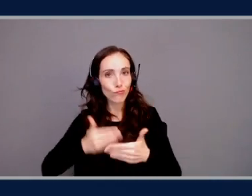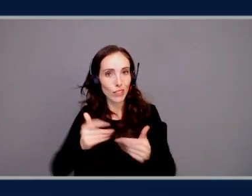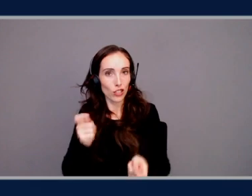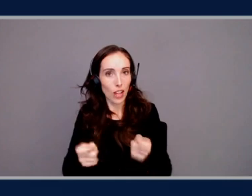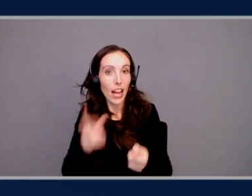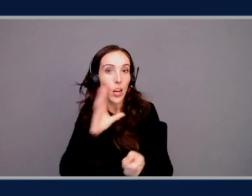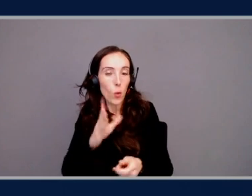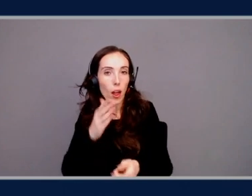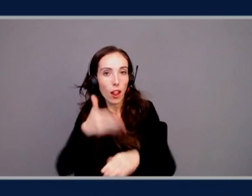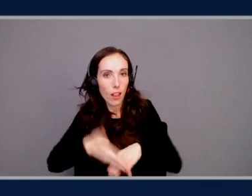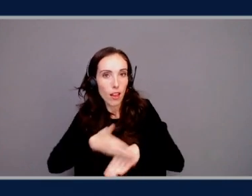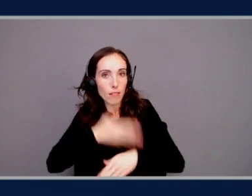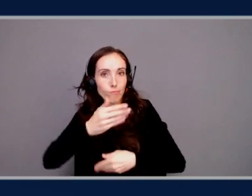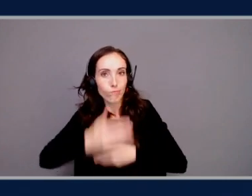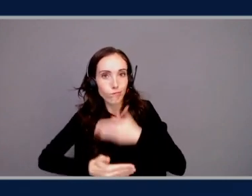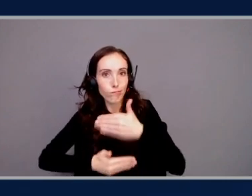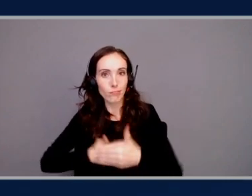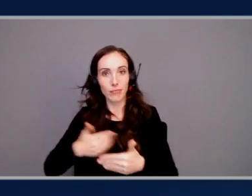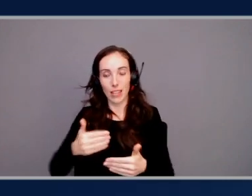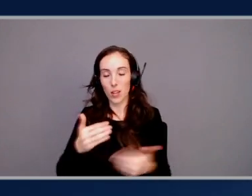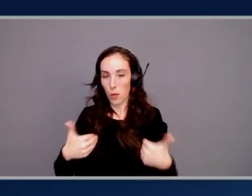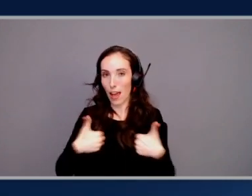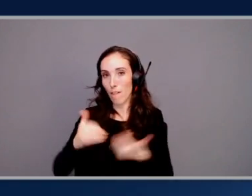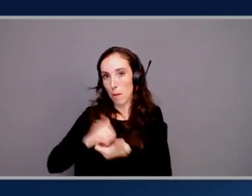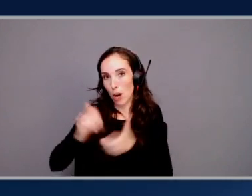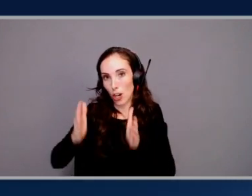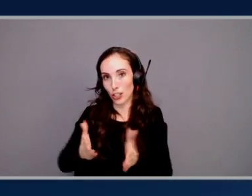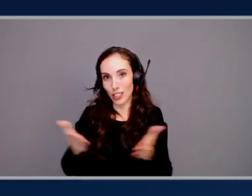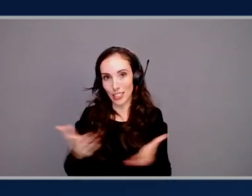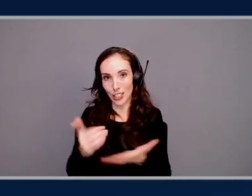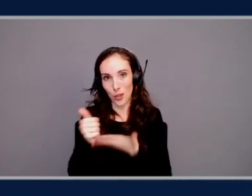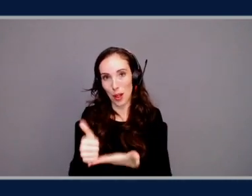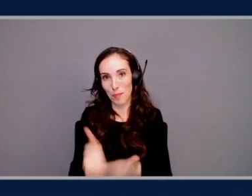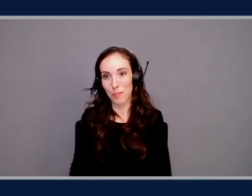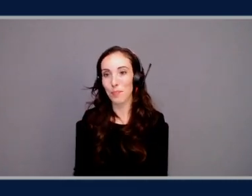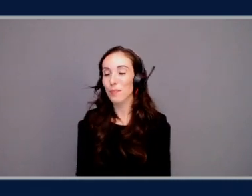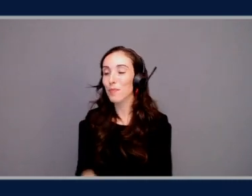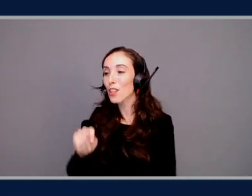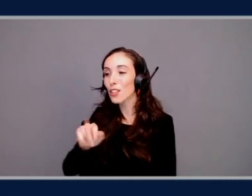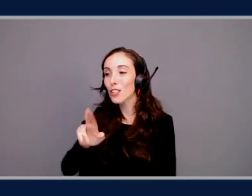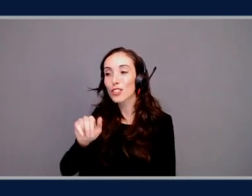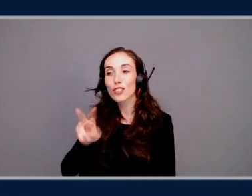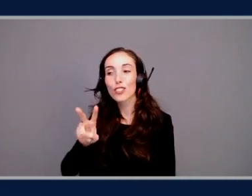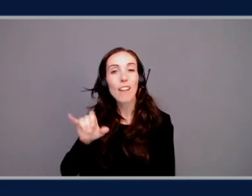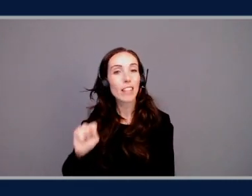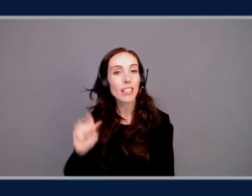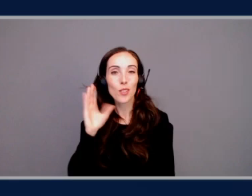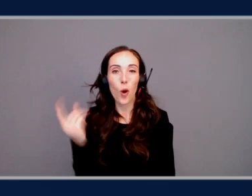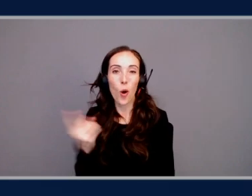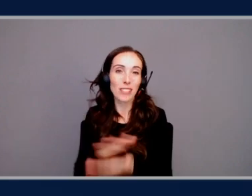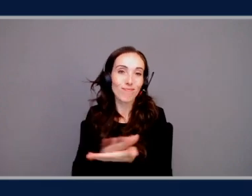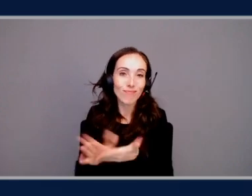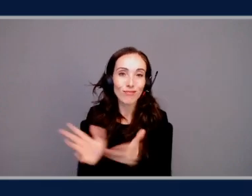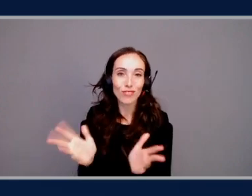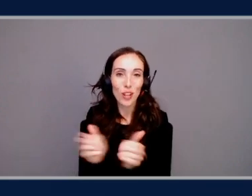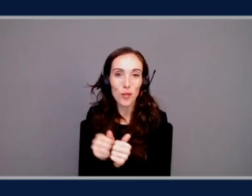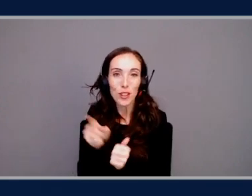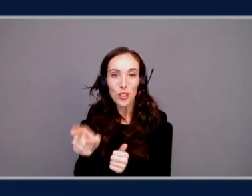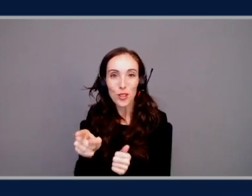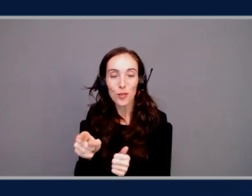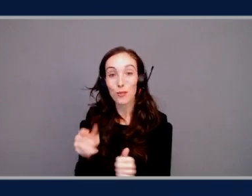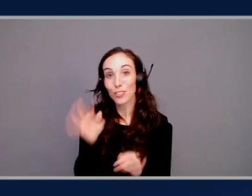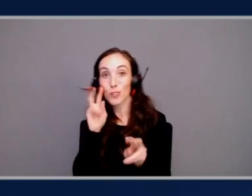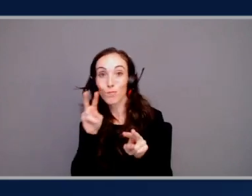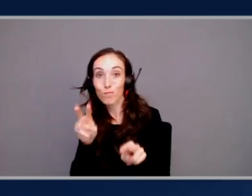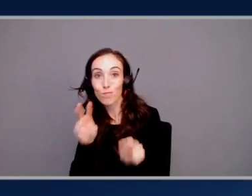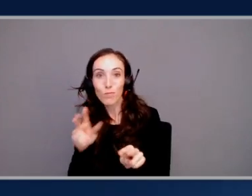better. And there's partners like us who can help to make it more efficient. Travis, always a pleasure to talk shop with you. Folks, stay tuned. We've got another great session